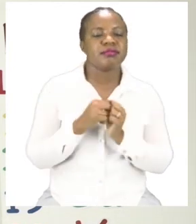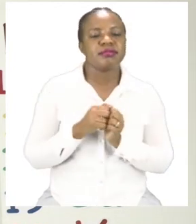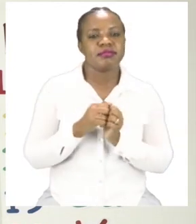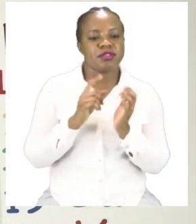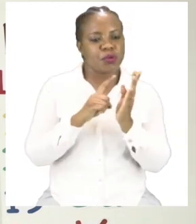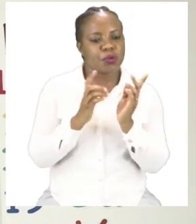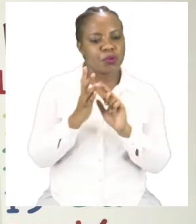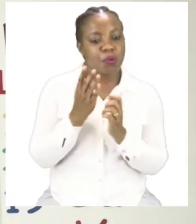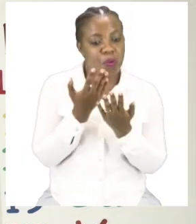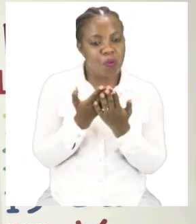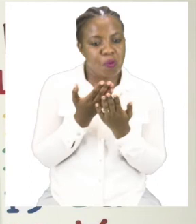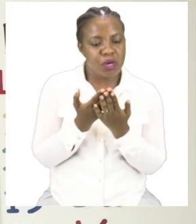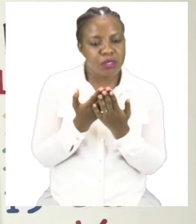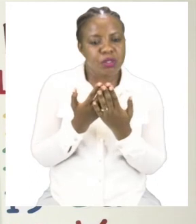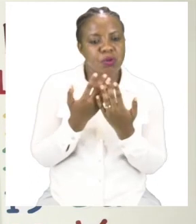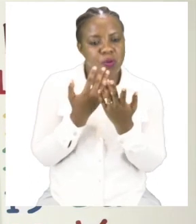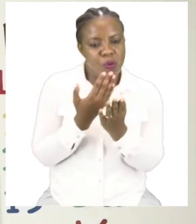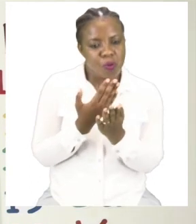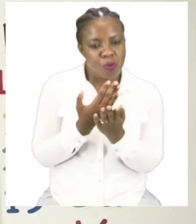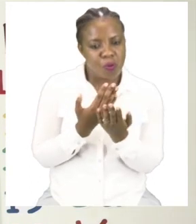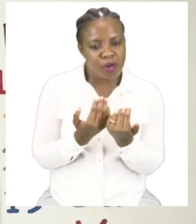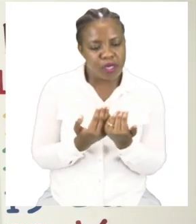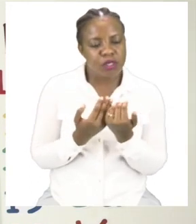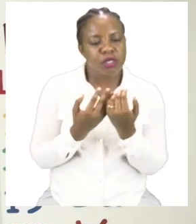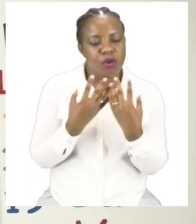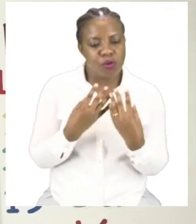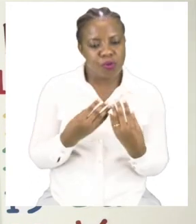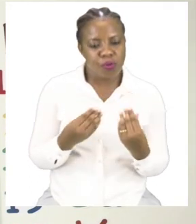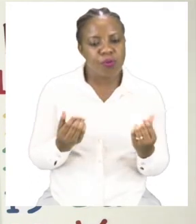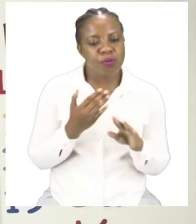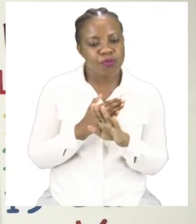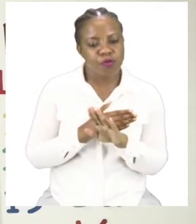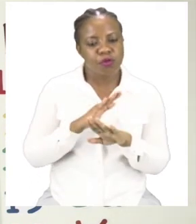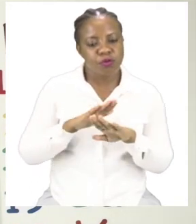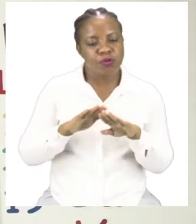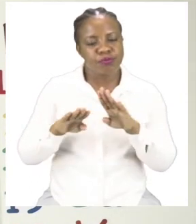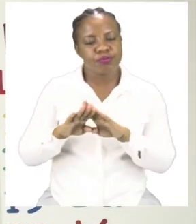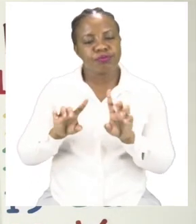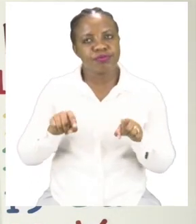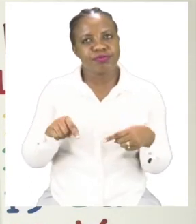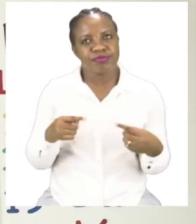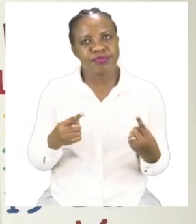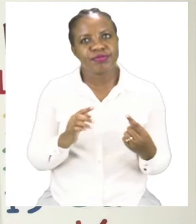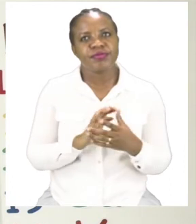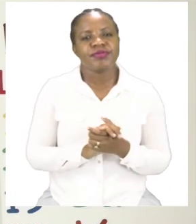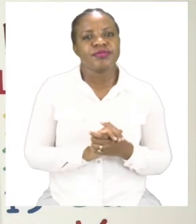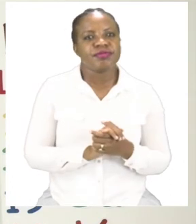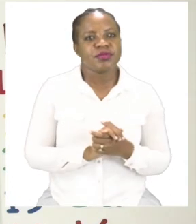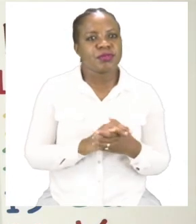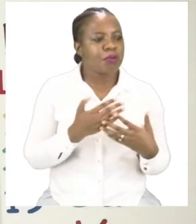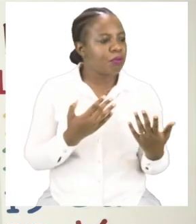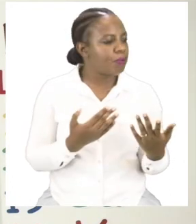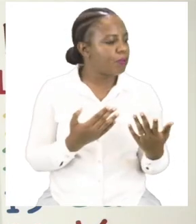dry before you touch anything else. Well done. I wonder though, I haven't seen Sashi and I would like him to have a